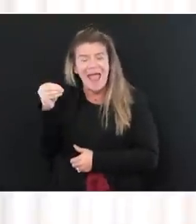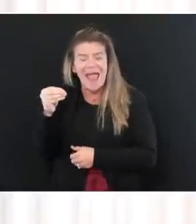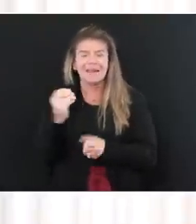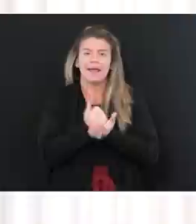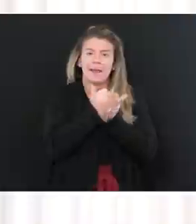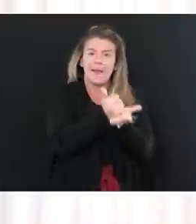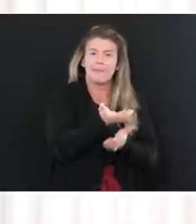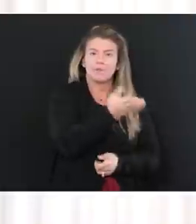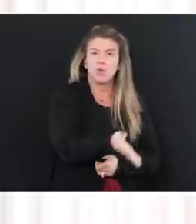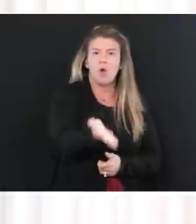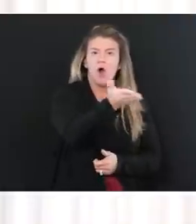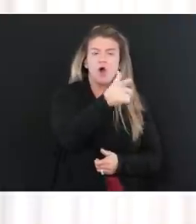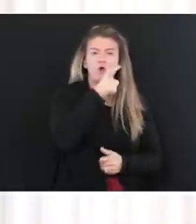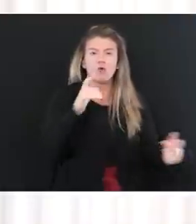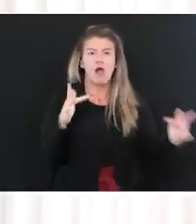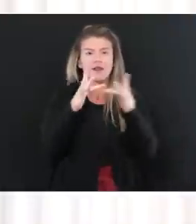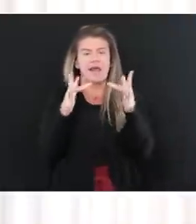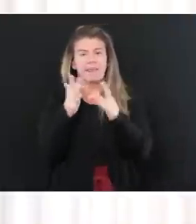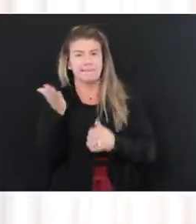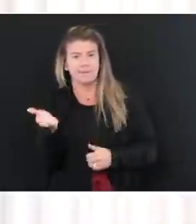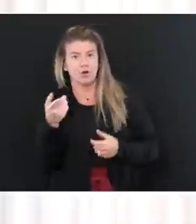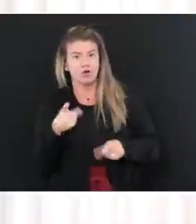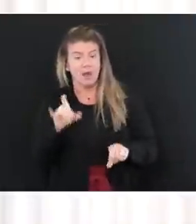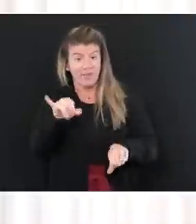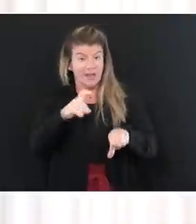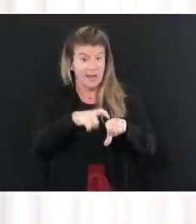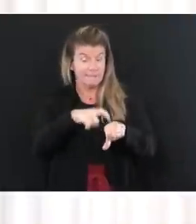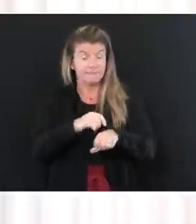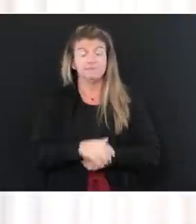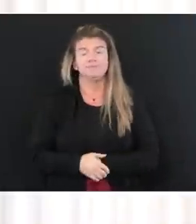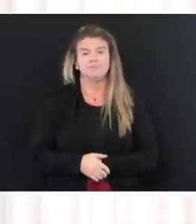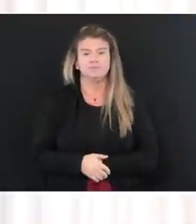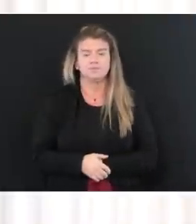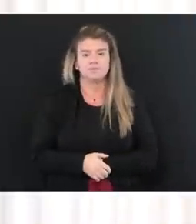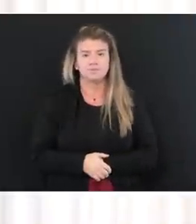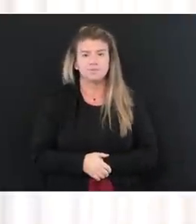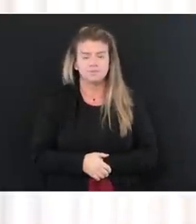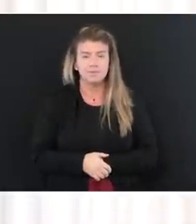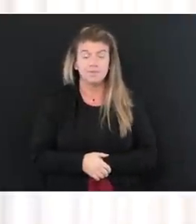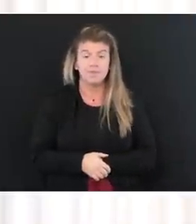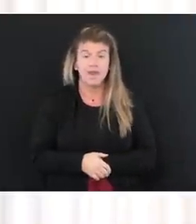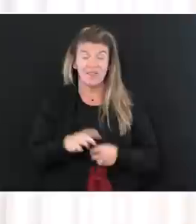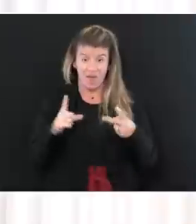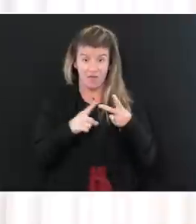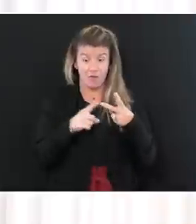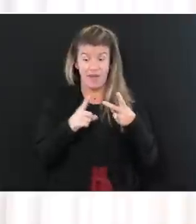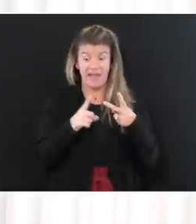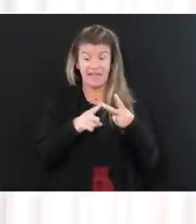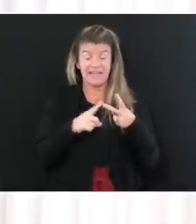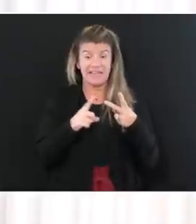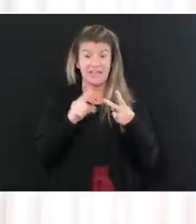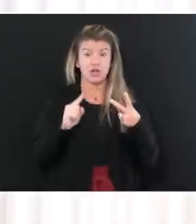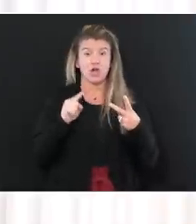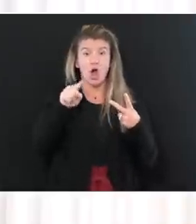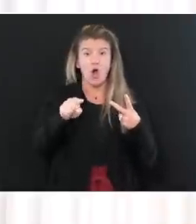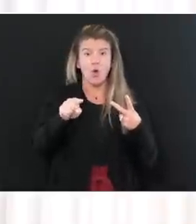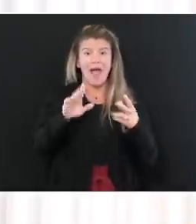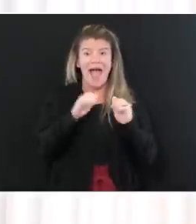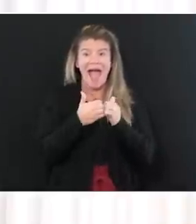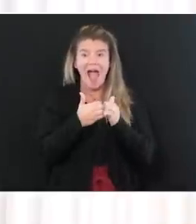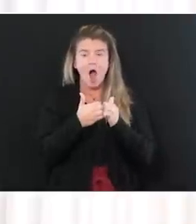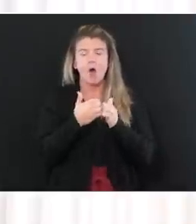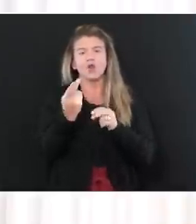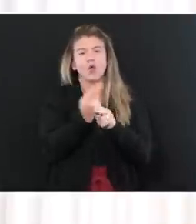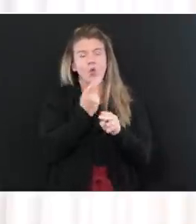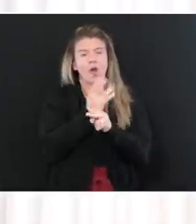who might contact them in that period. The other way that people can run to the fire is wear your mask and